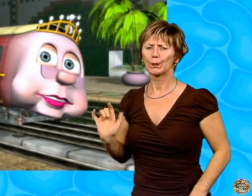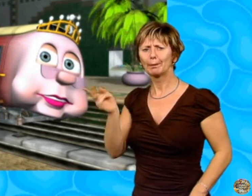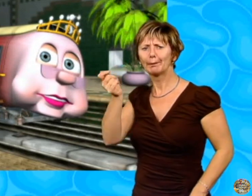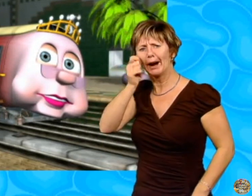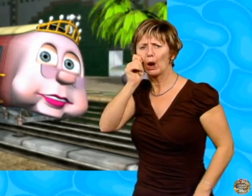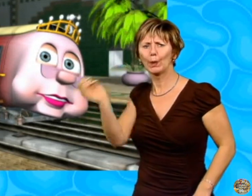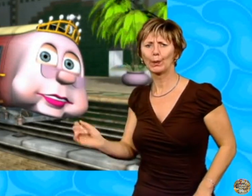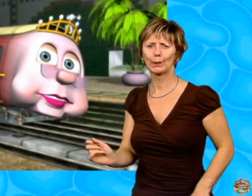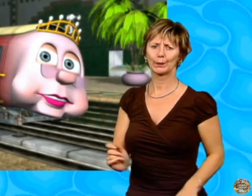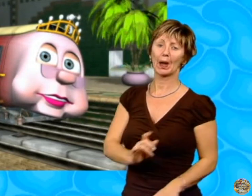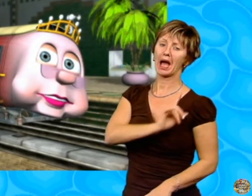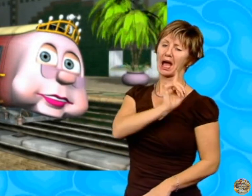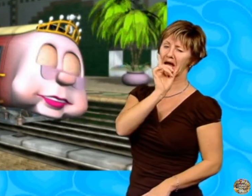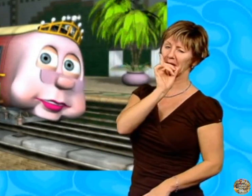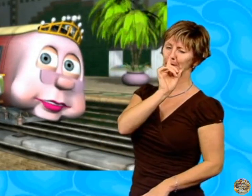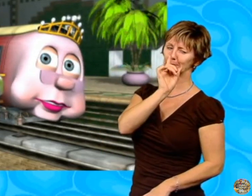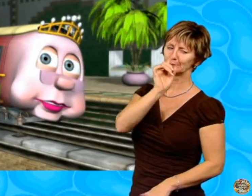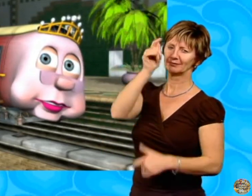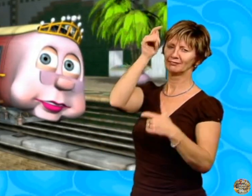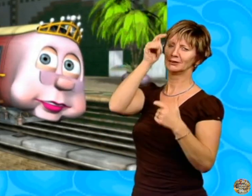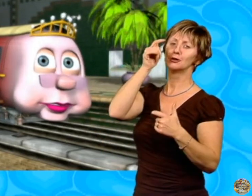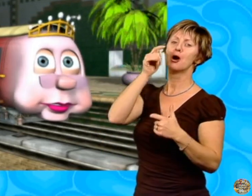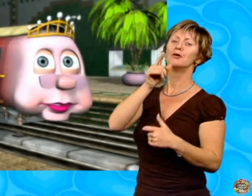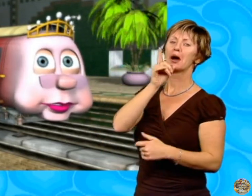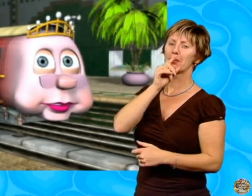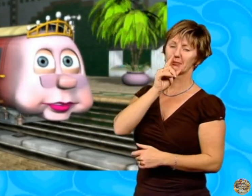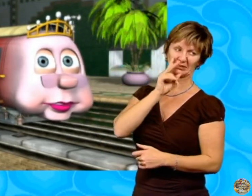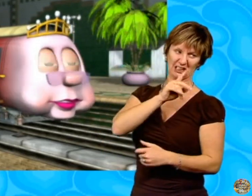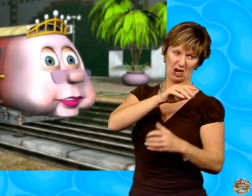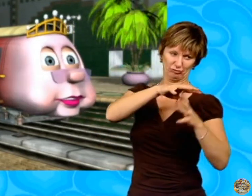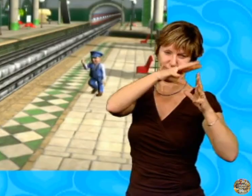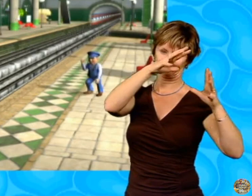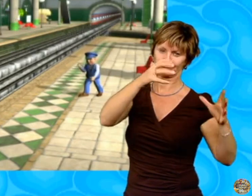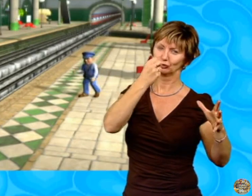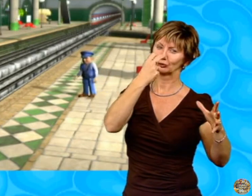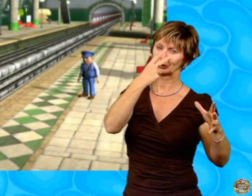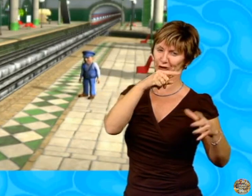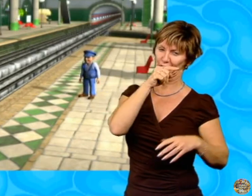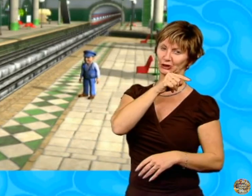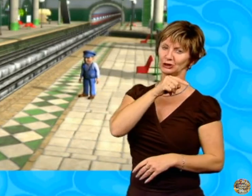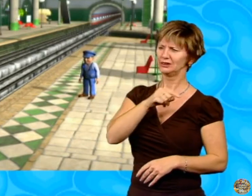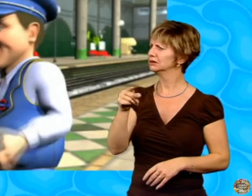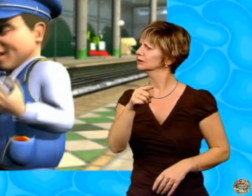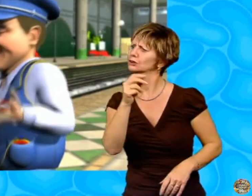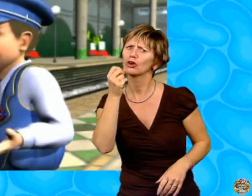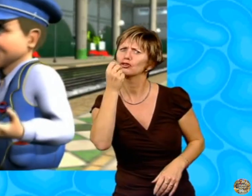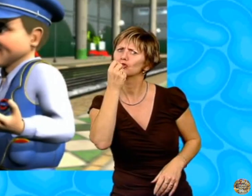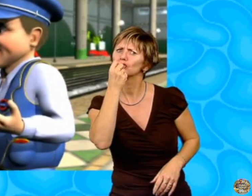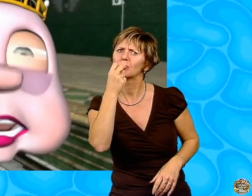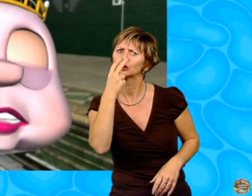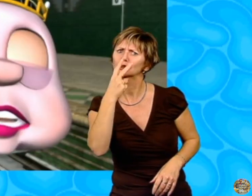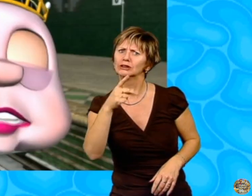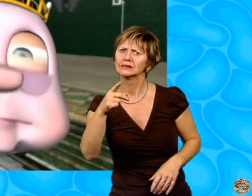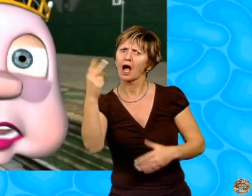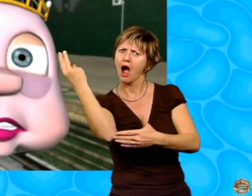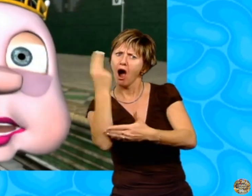my dear Victoria. He was carrying an enormous piece of rubbish. That wasn't rubbish. It was art.